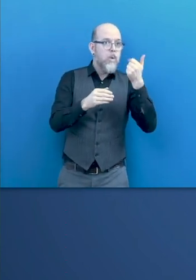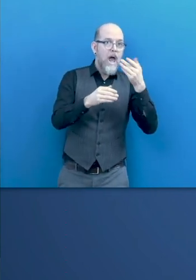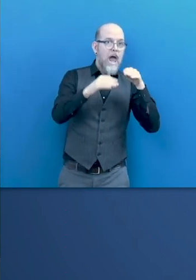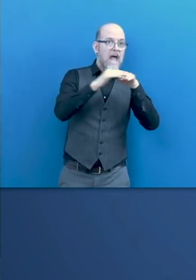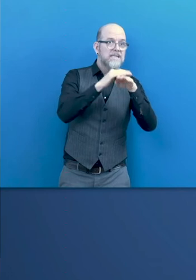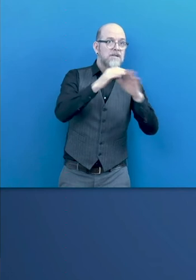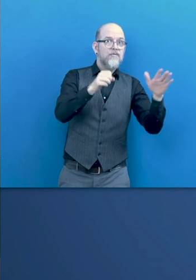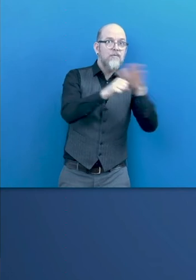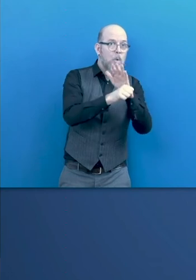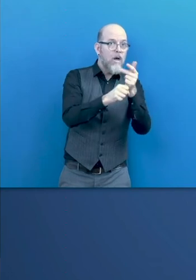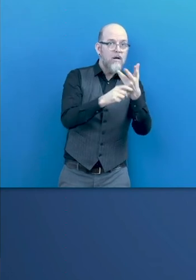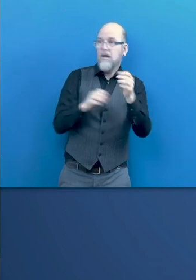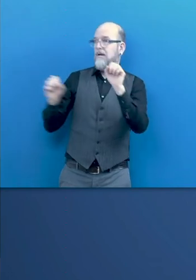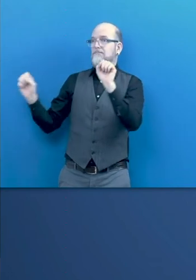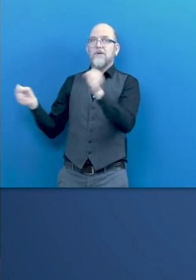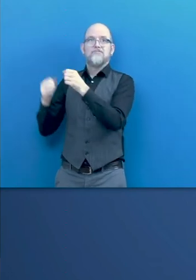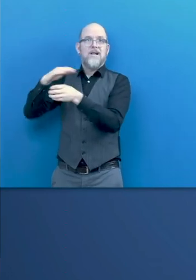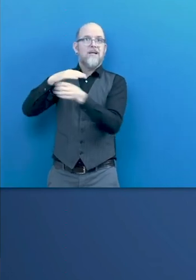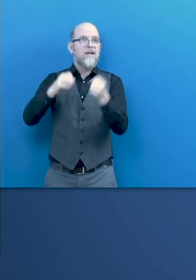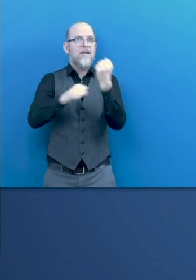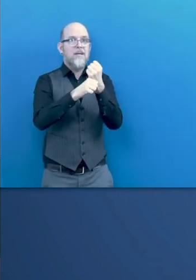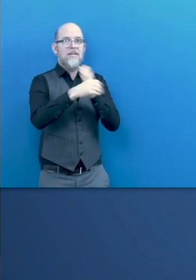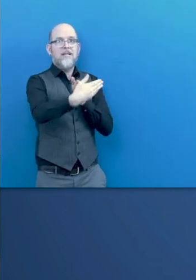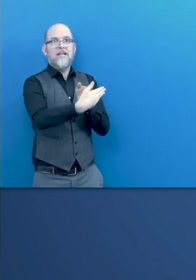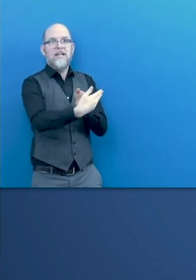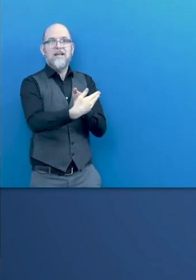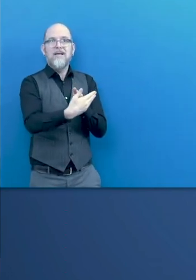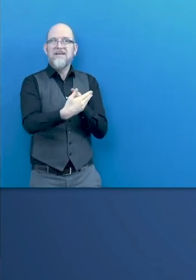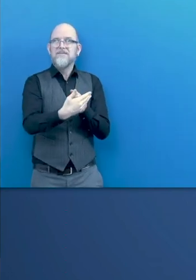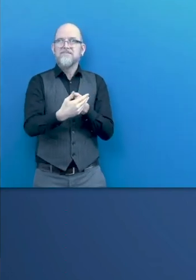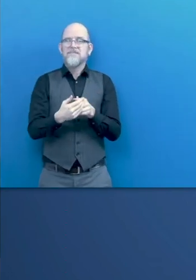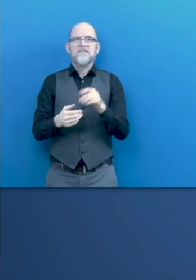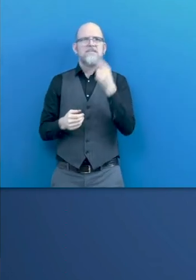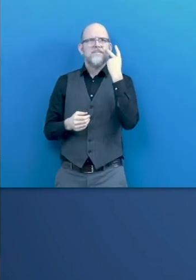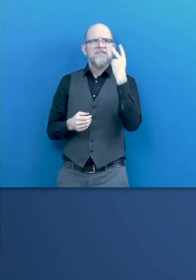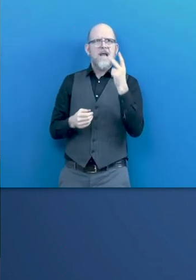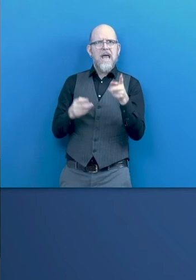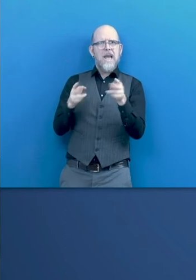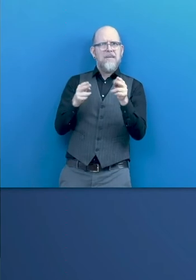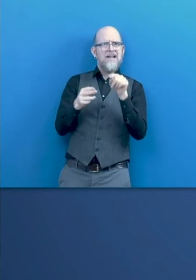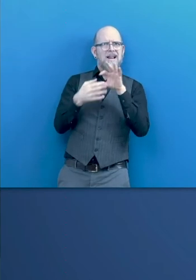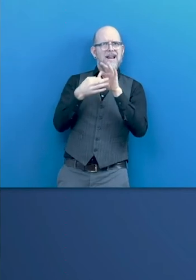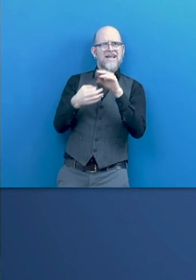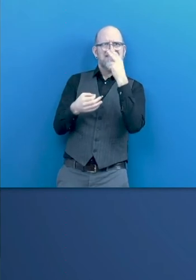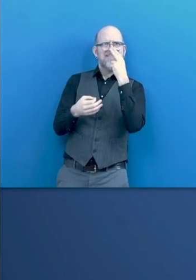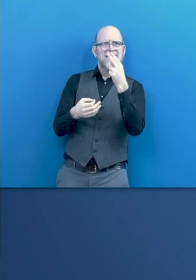roadmap for an inclusive digital economy and the need to engage all stakeholders to succeed.